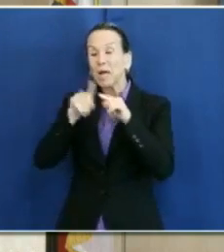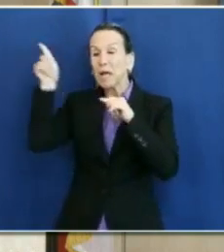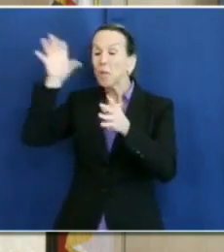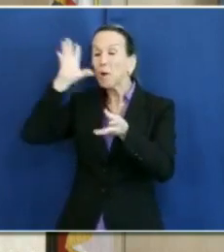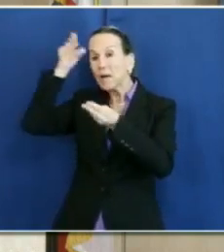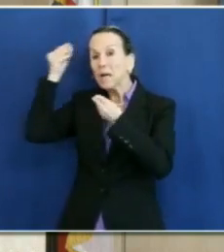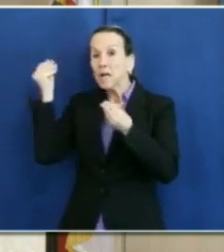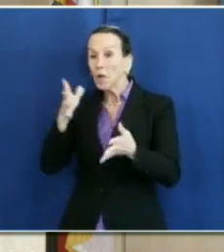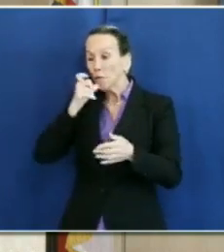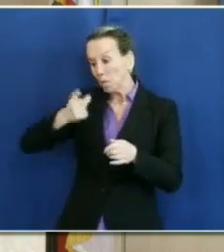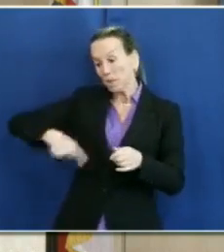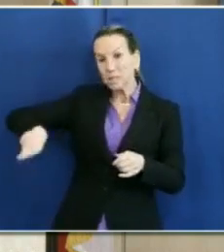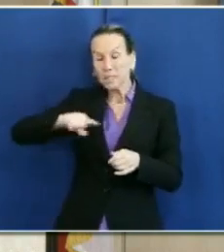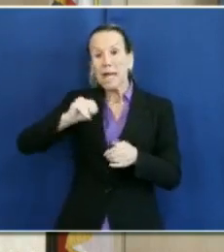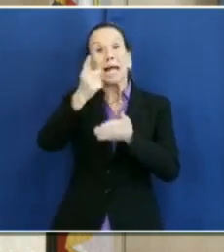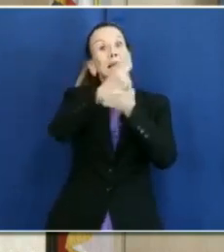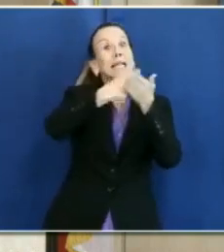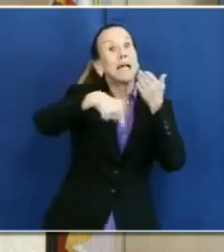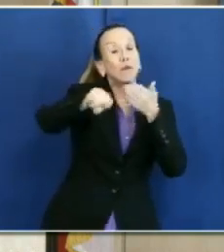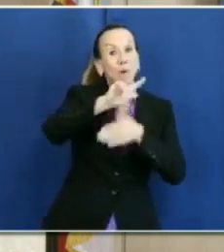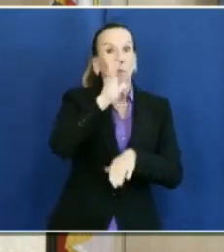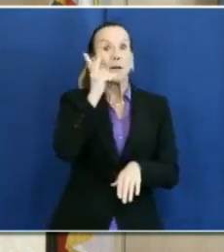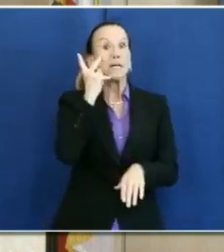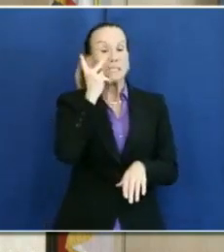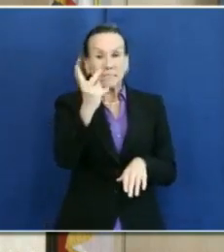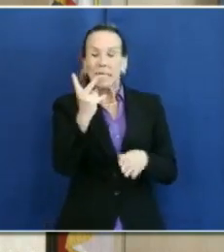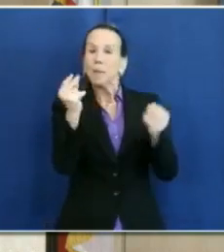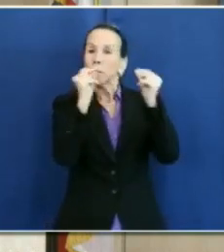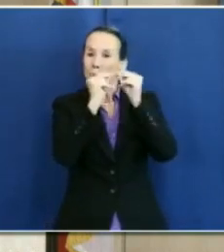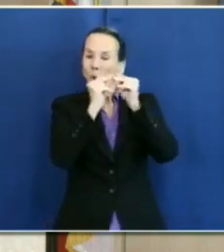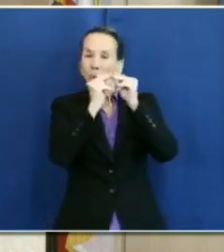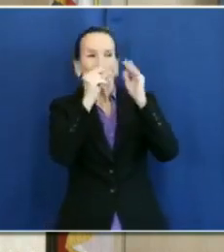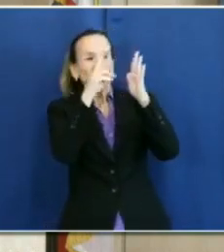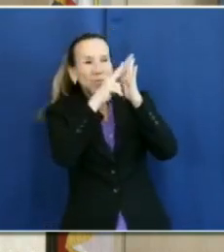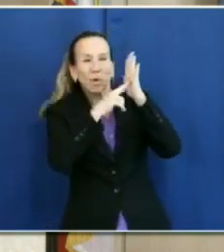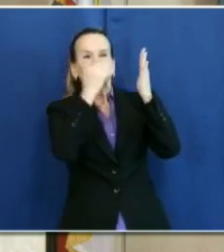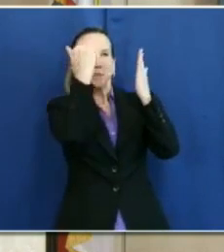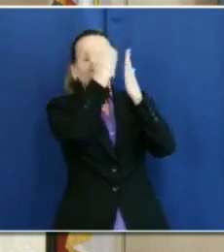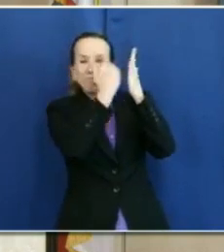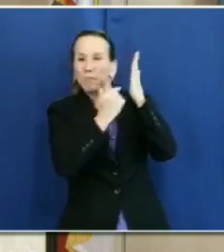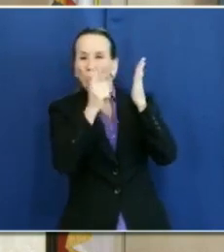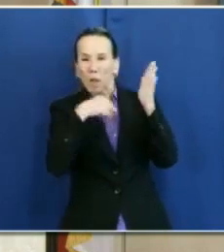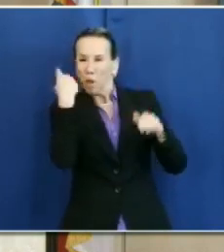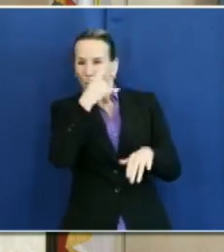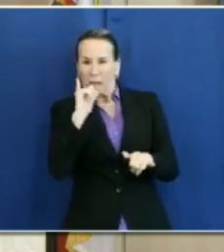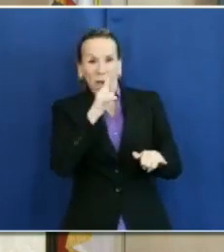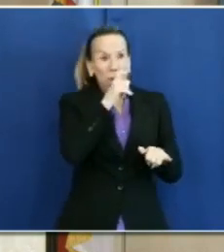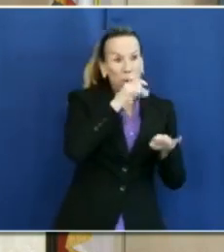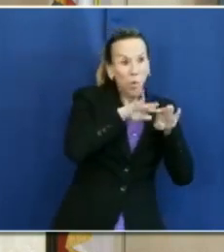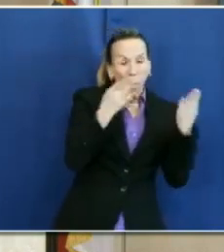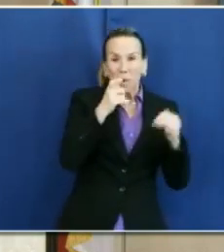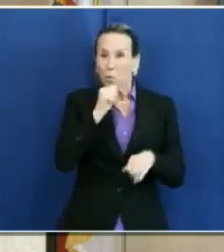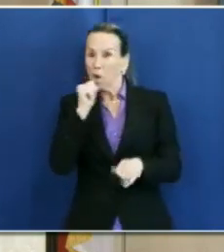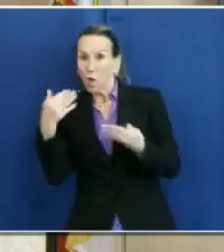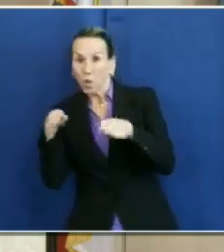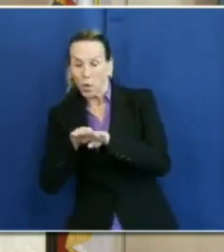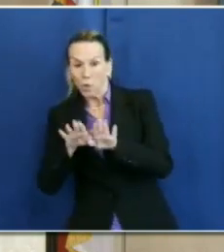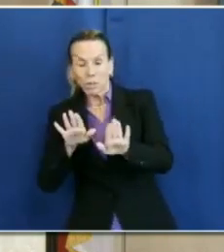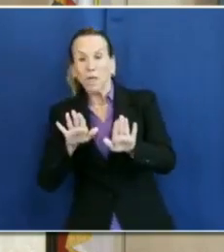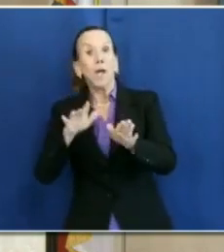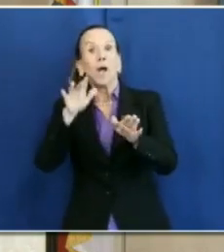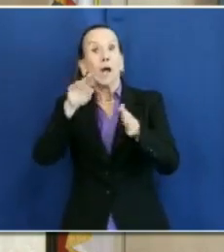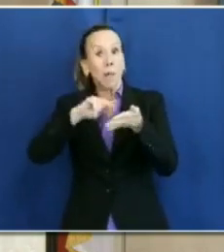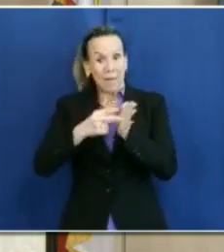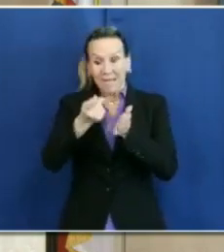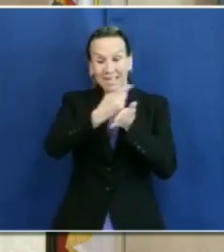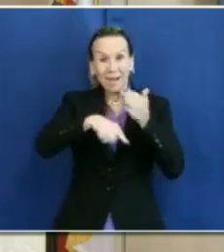input. And next week, we should expect some framework around what that would look like. That does not mean that next week everything will reopen, but we